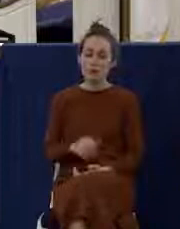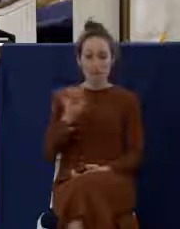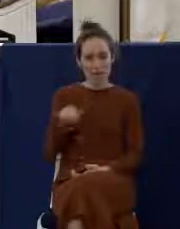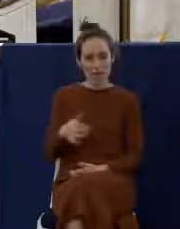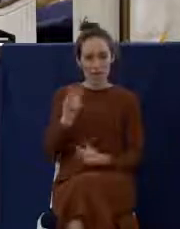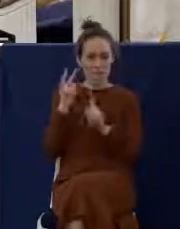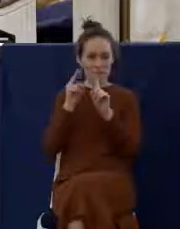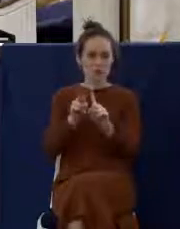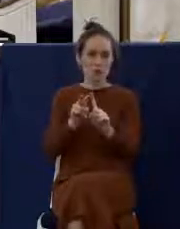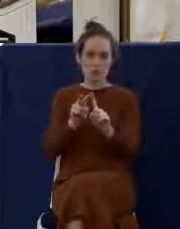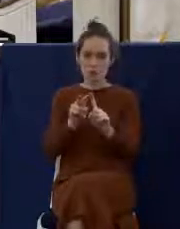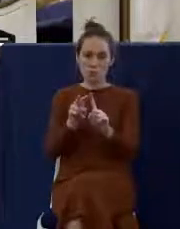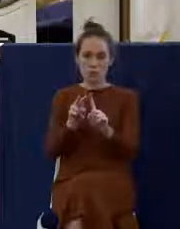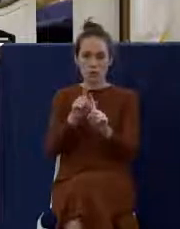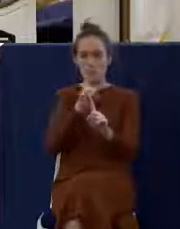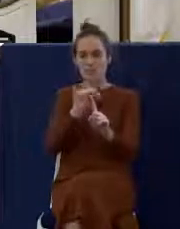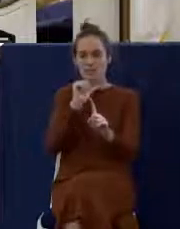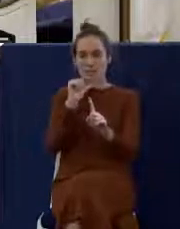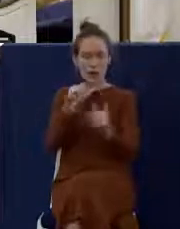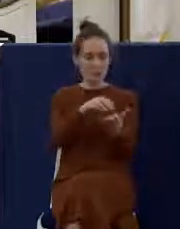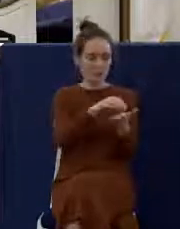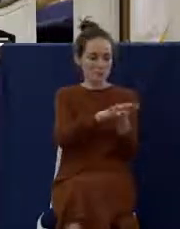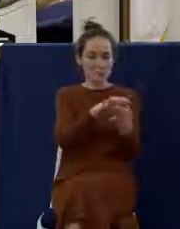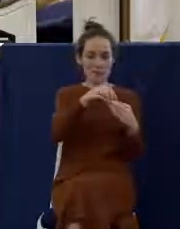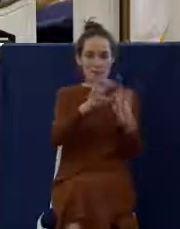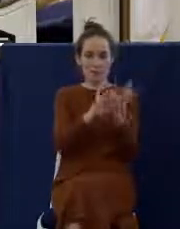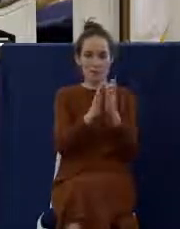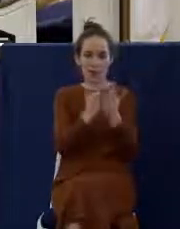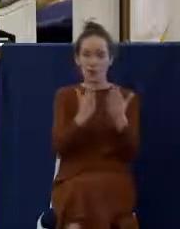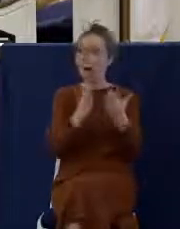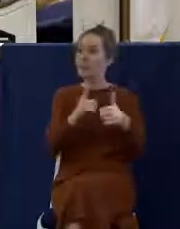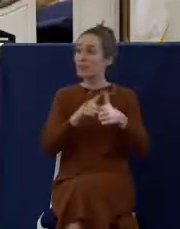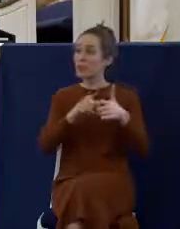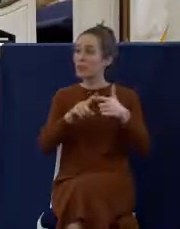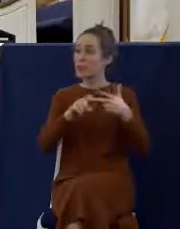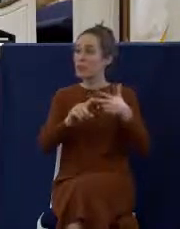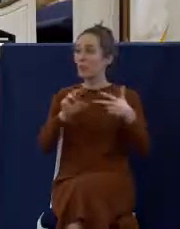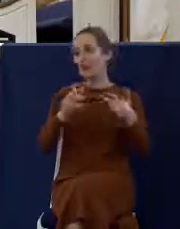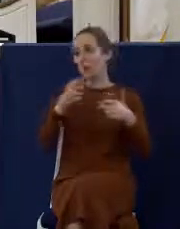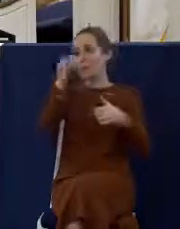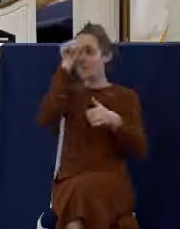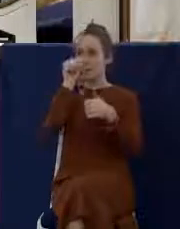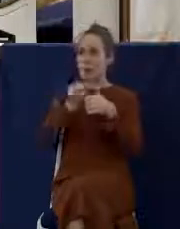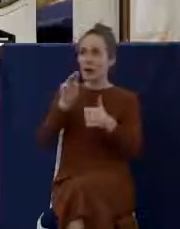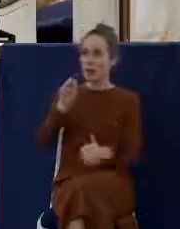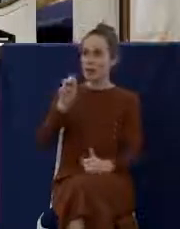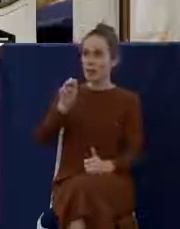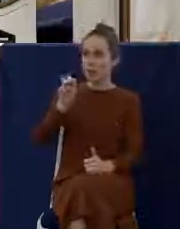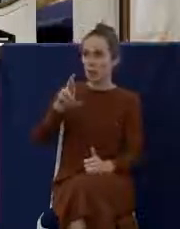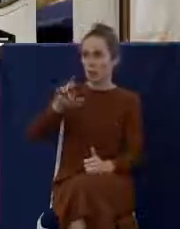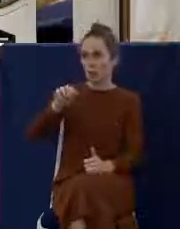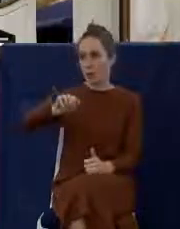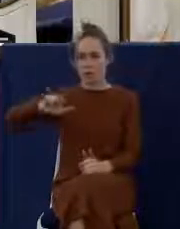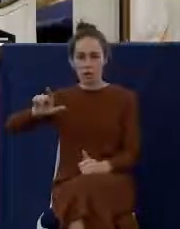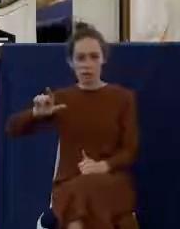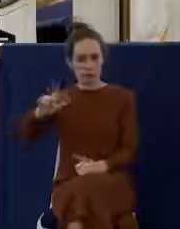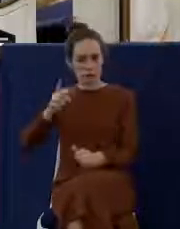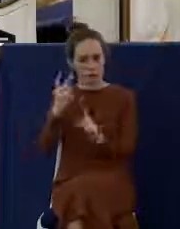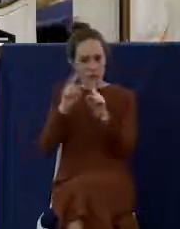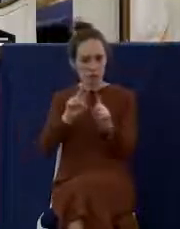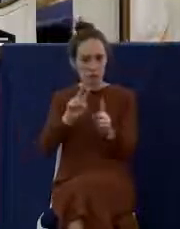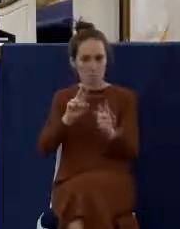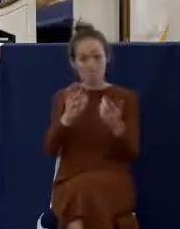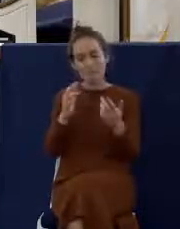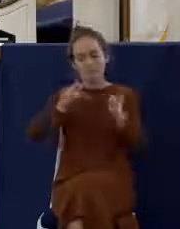in Scripture. Then there's a third view, and that is the memorialism view. This is the idea that this is just simply a remembrance